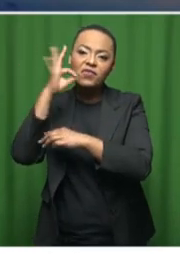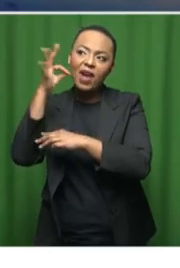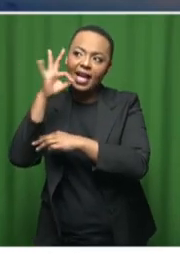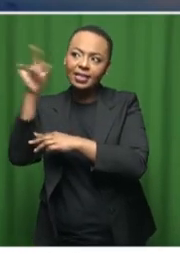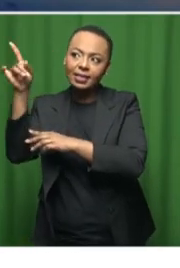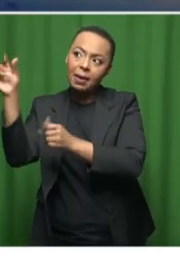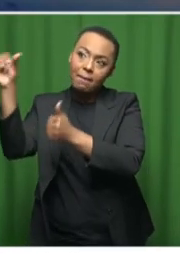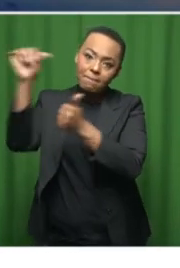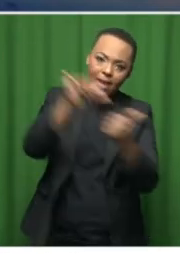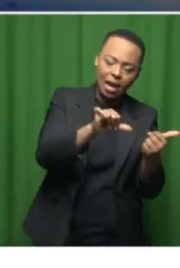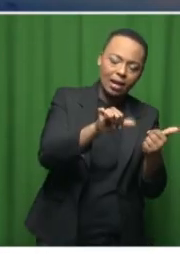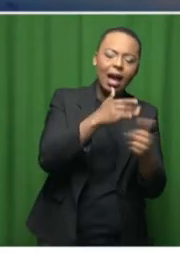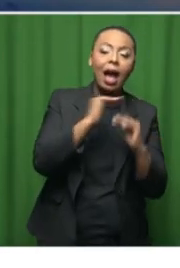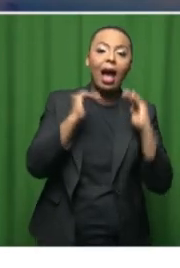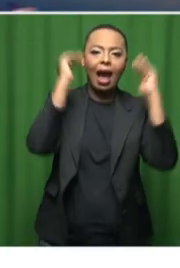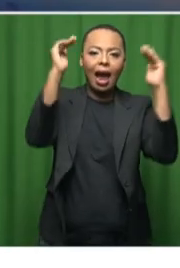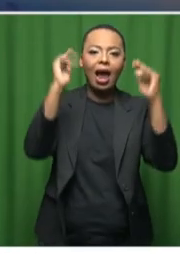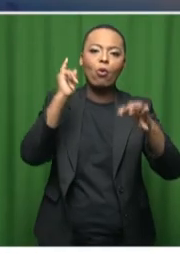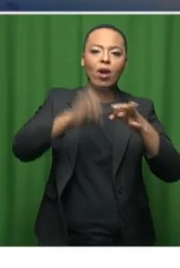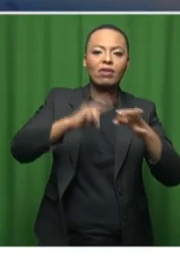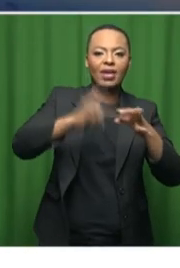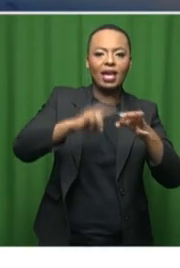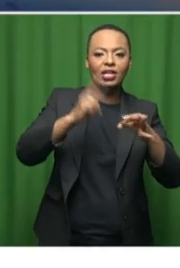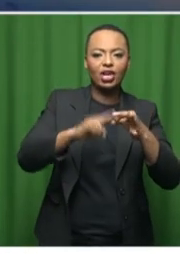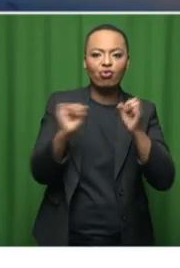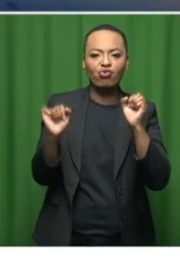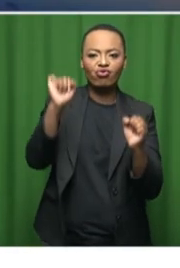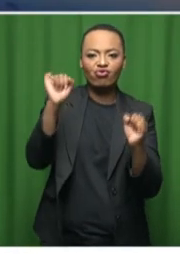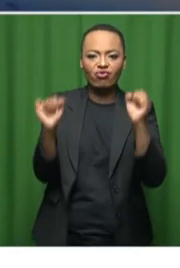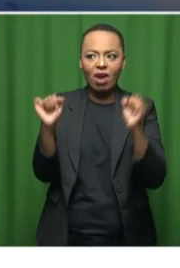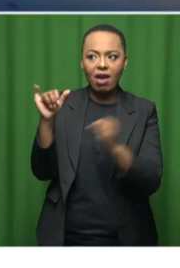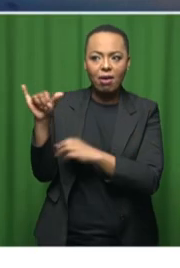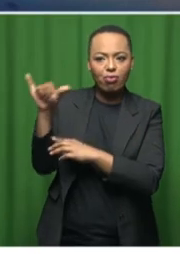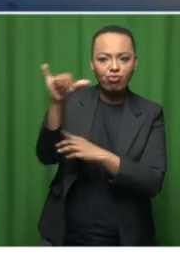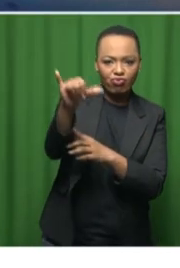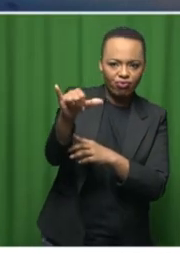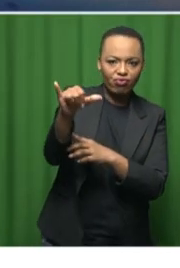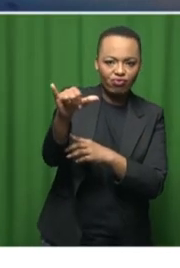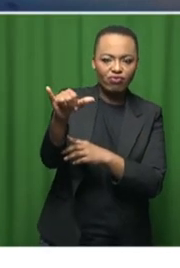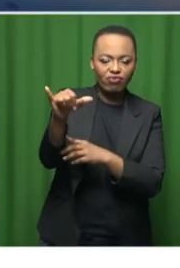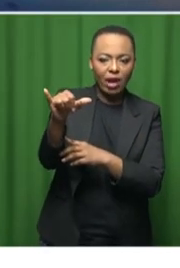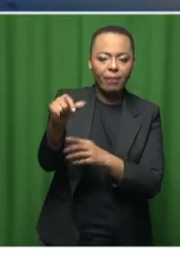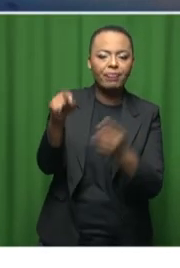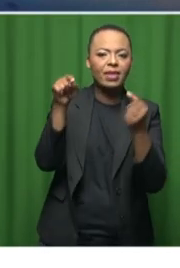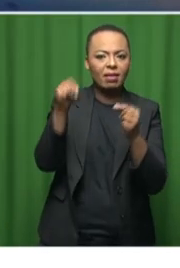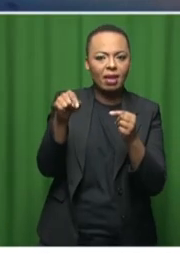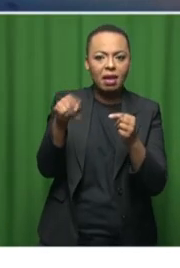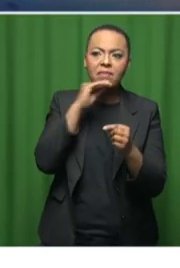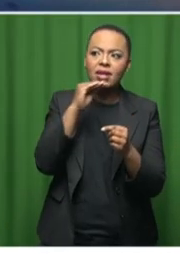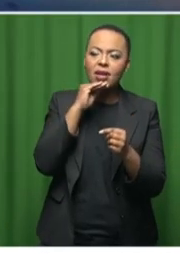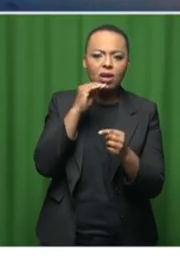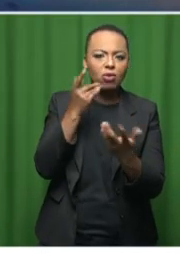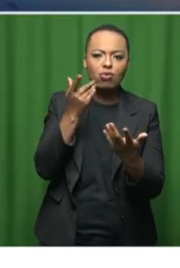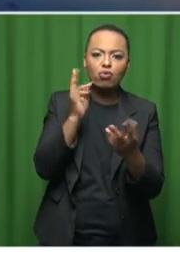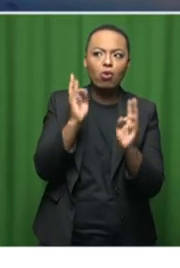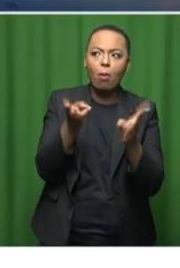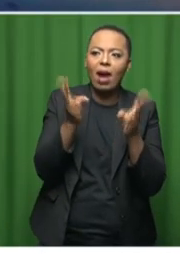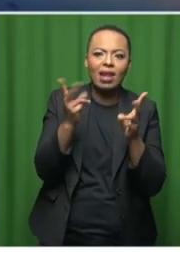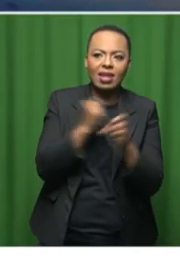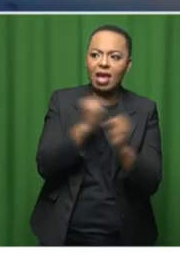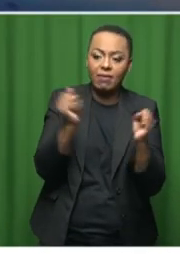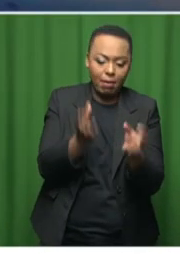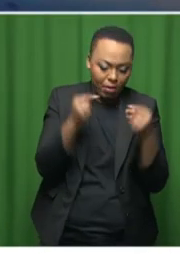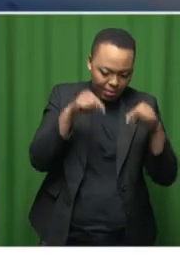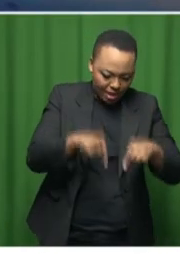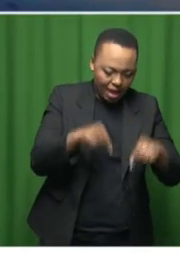the area of being a pilot, which normally they would not have received in the country with the